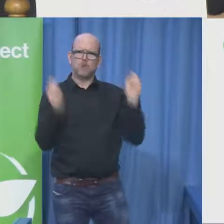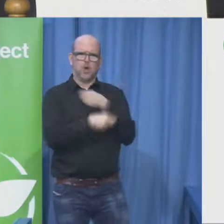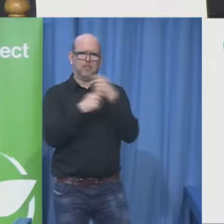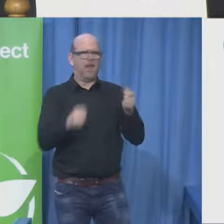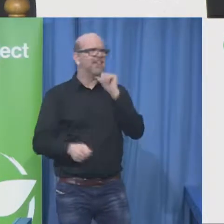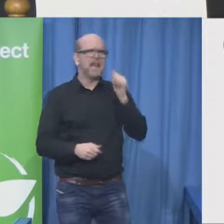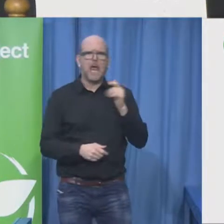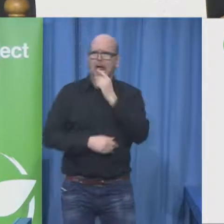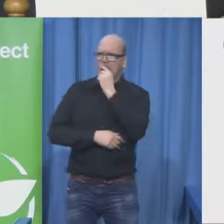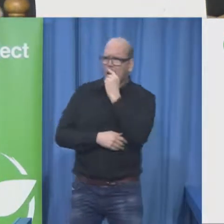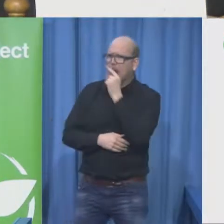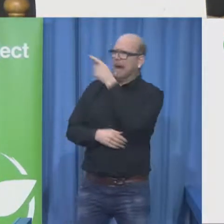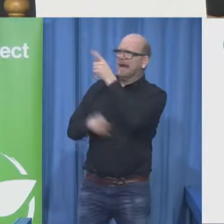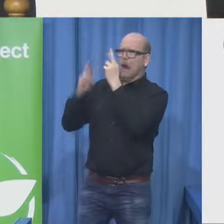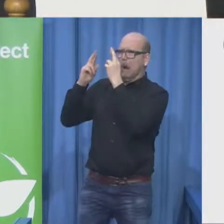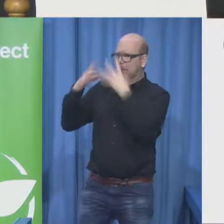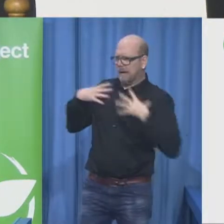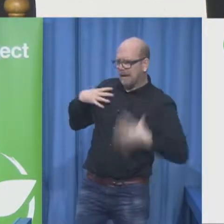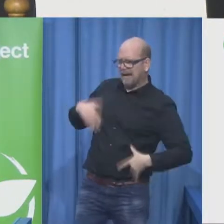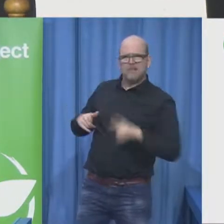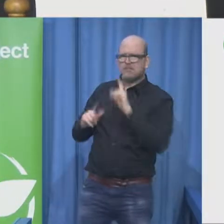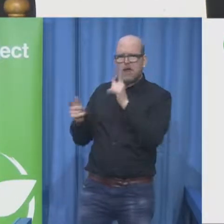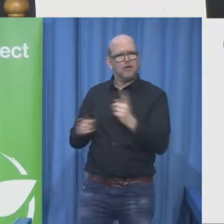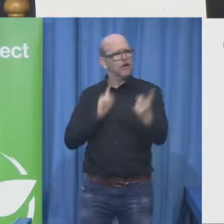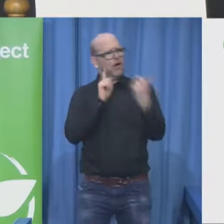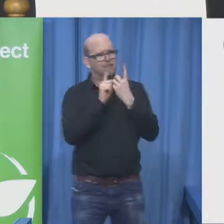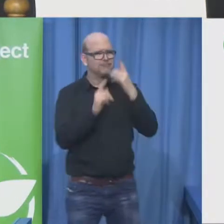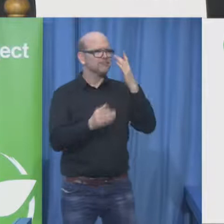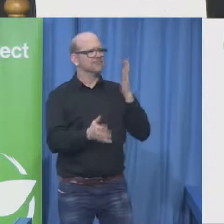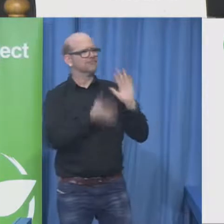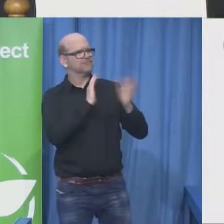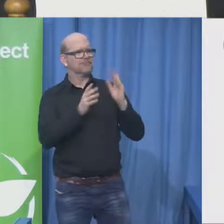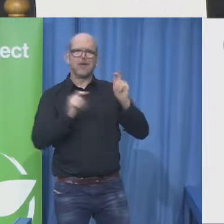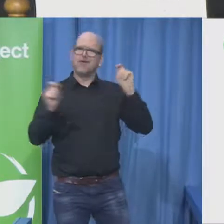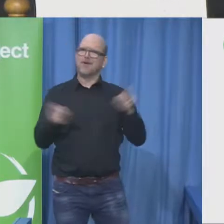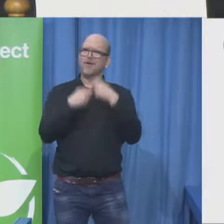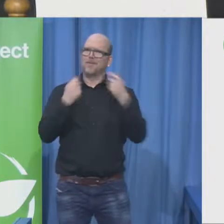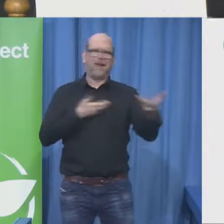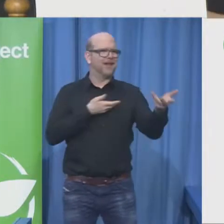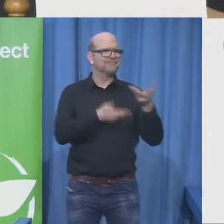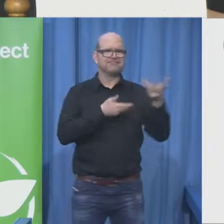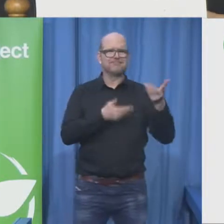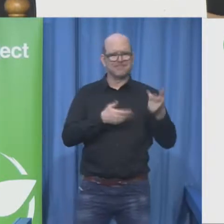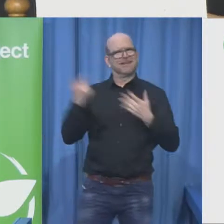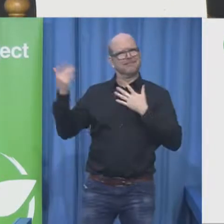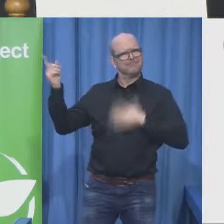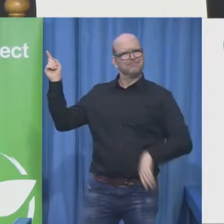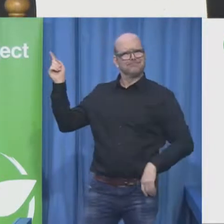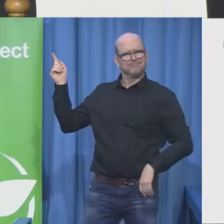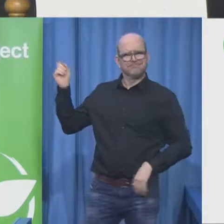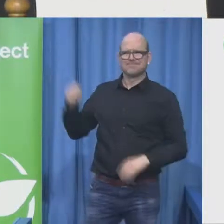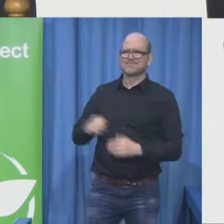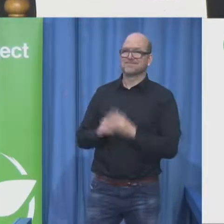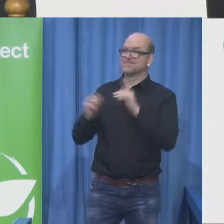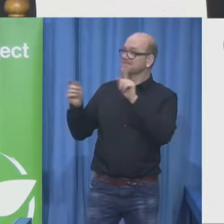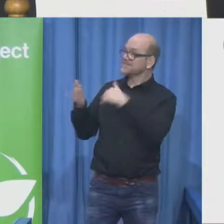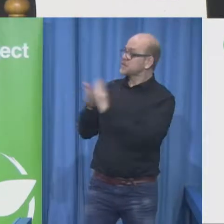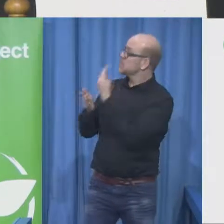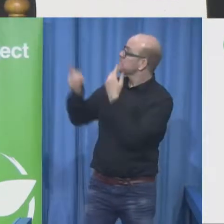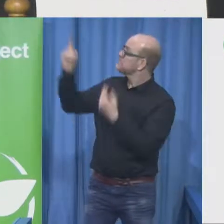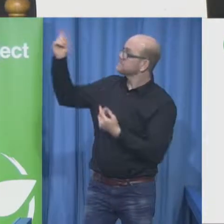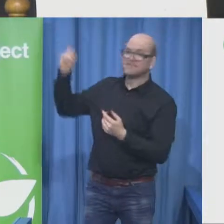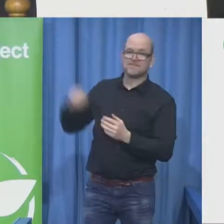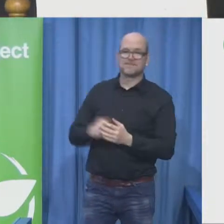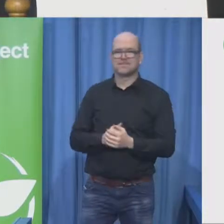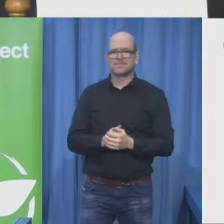move around she says when she comes in she feels pity people again saying pity what can she do she probably needs help